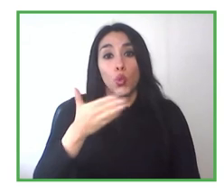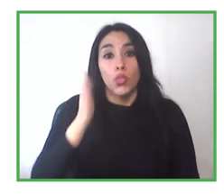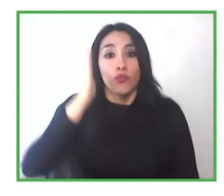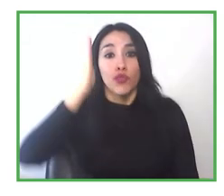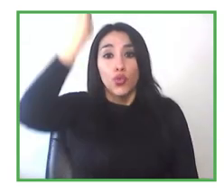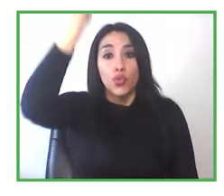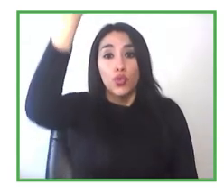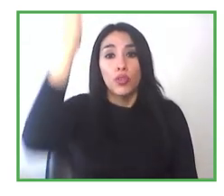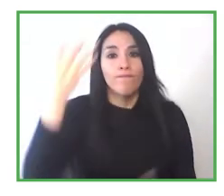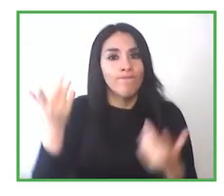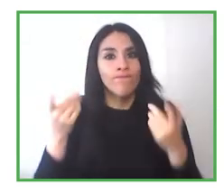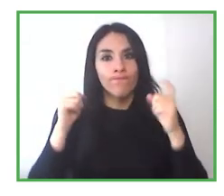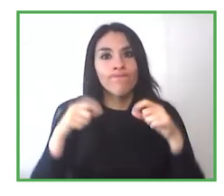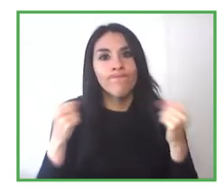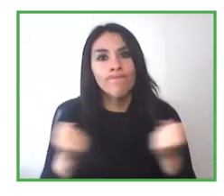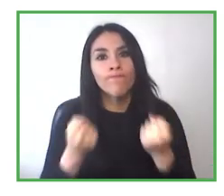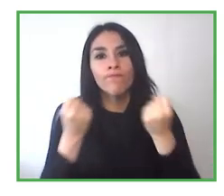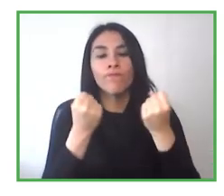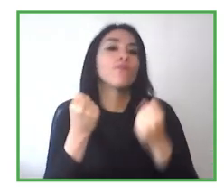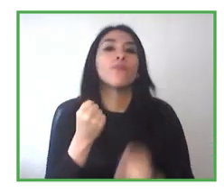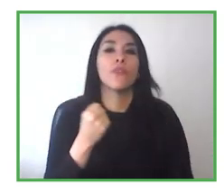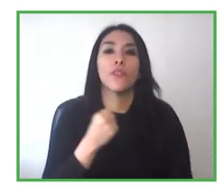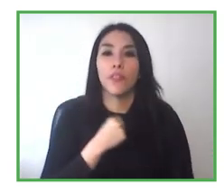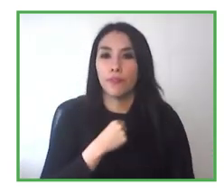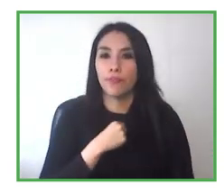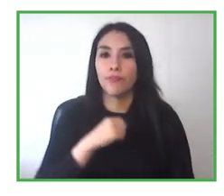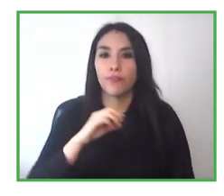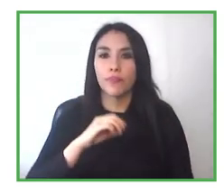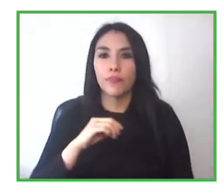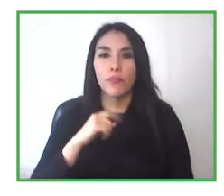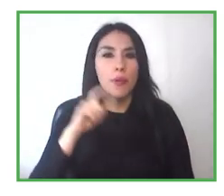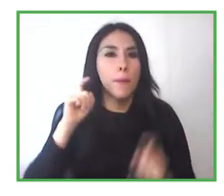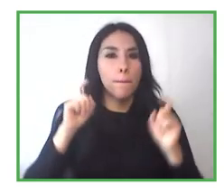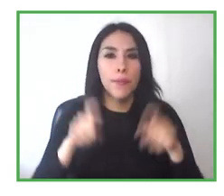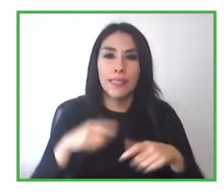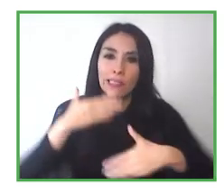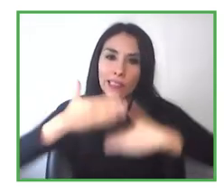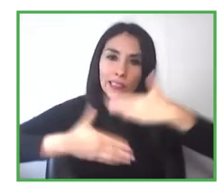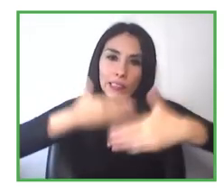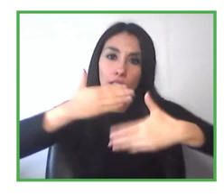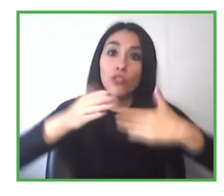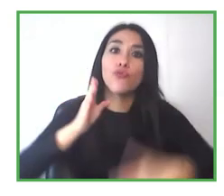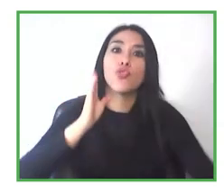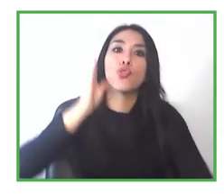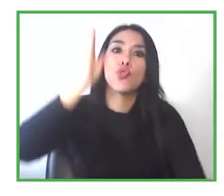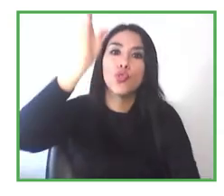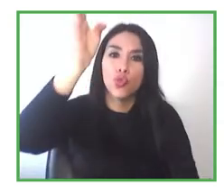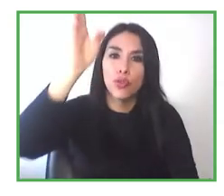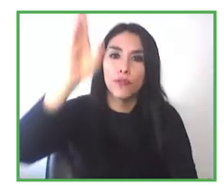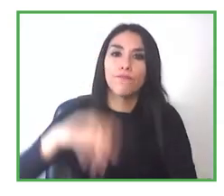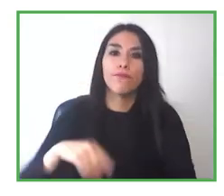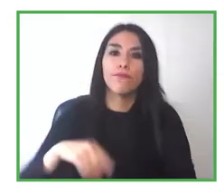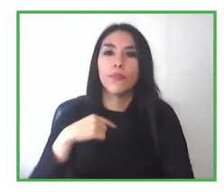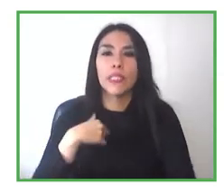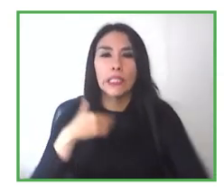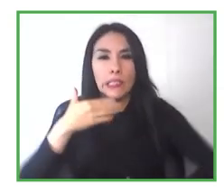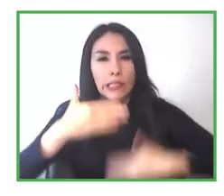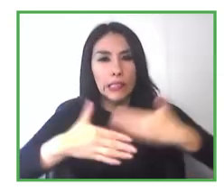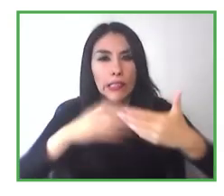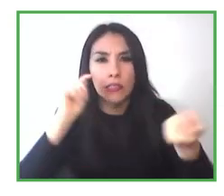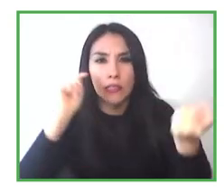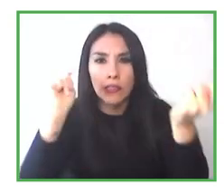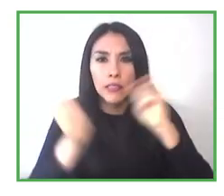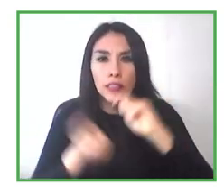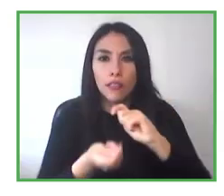So as a company, I have to prepare myself. That's where the future is going. So I have to also prepare